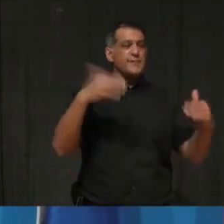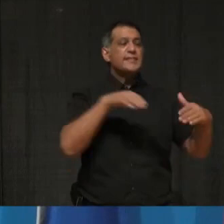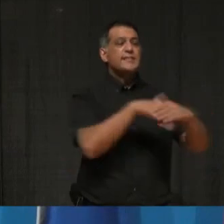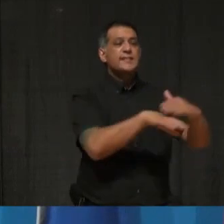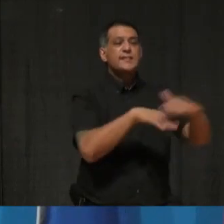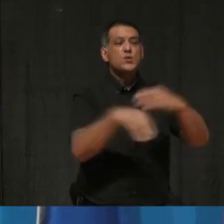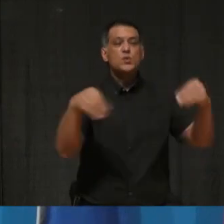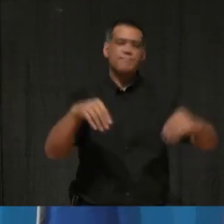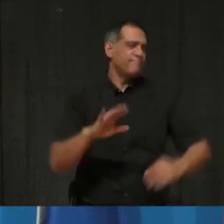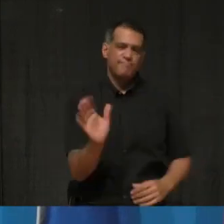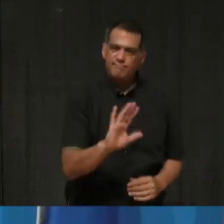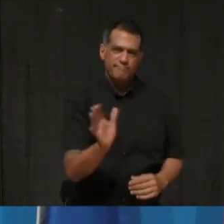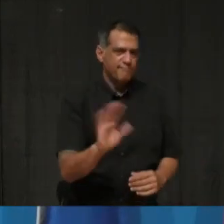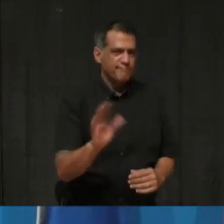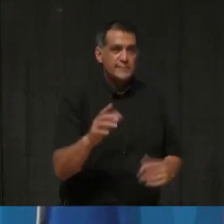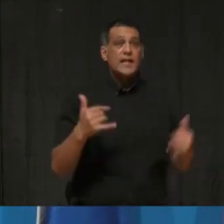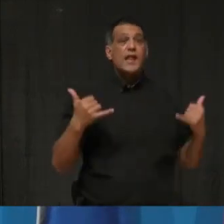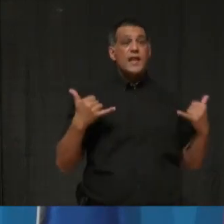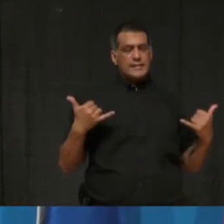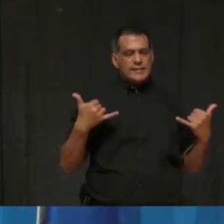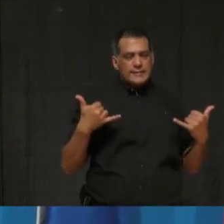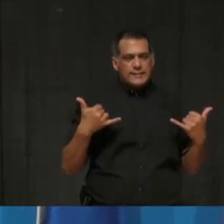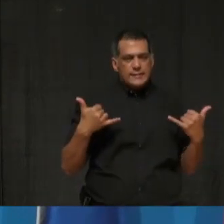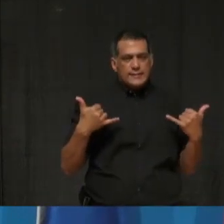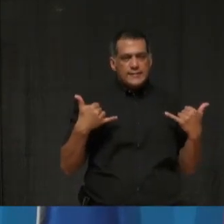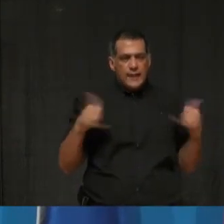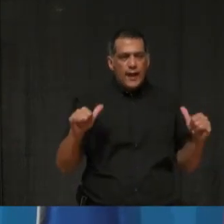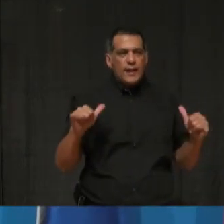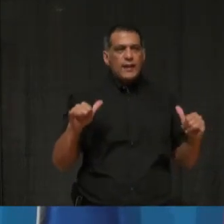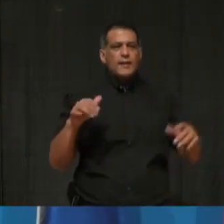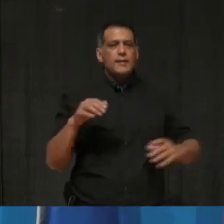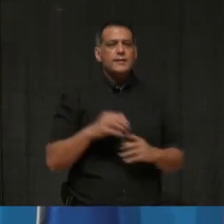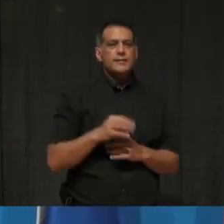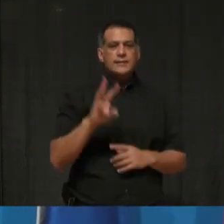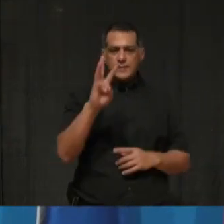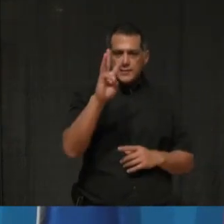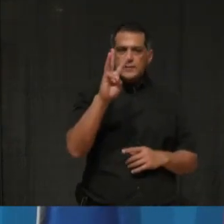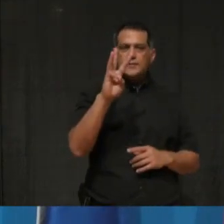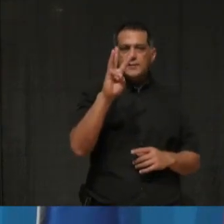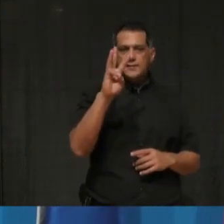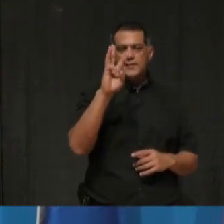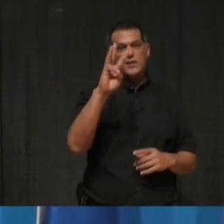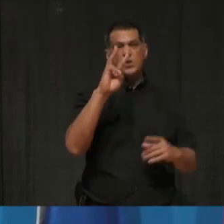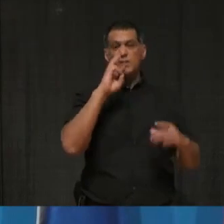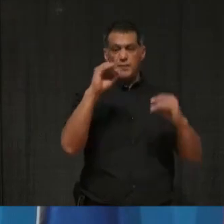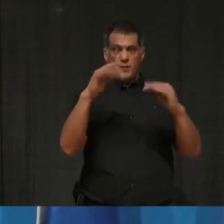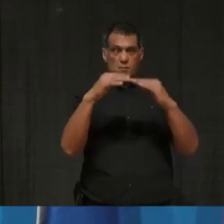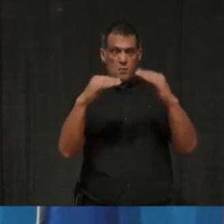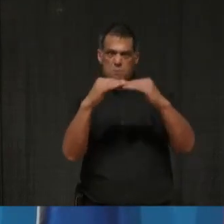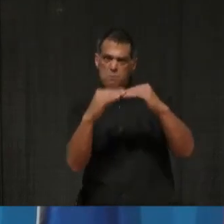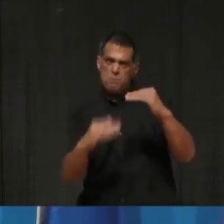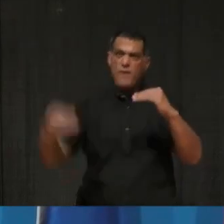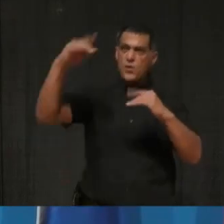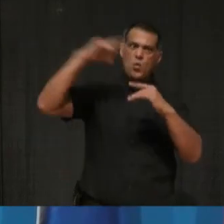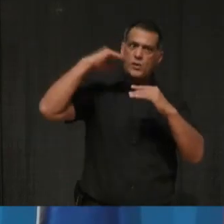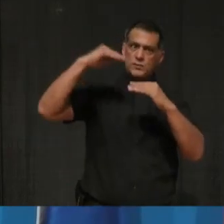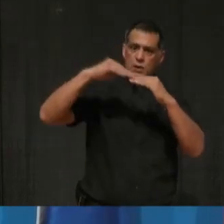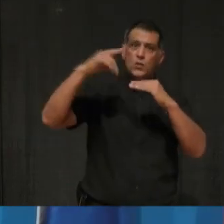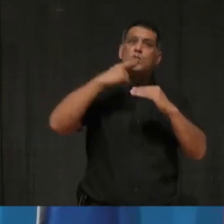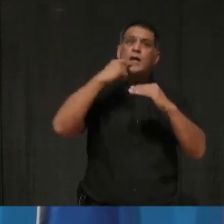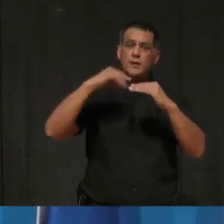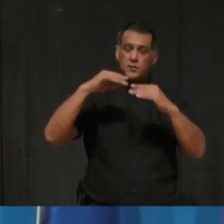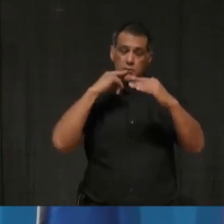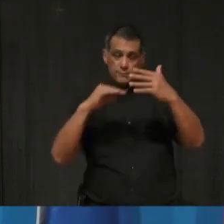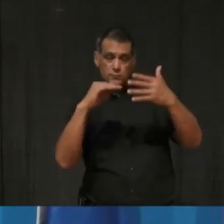in the sense that we do remain approximately, uh, six times above, uh, the threshold for the red control category. Uh, that